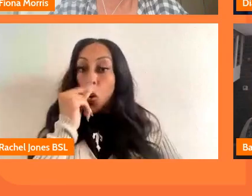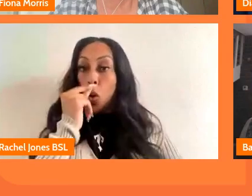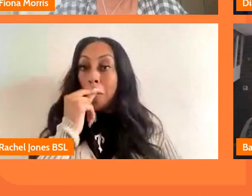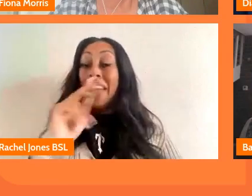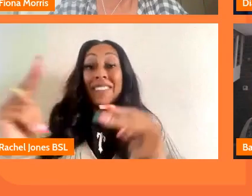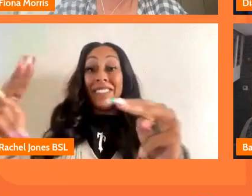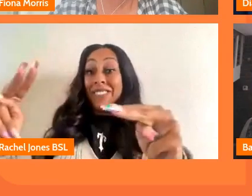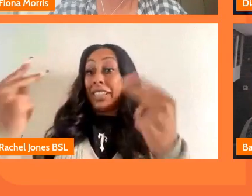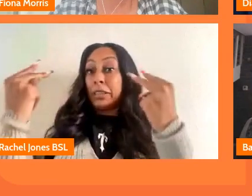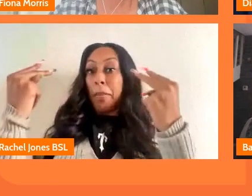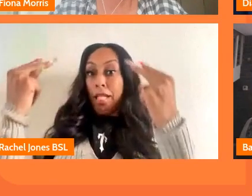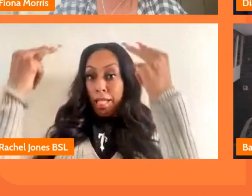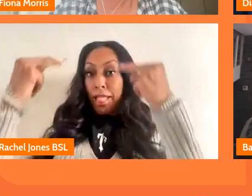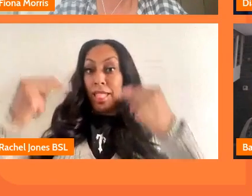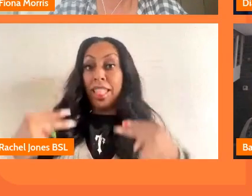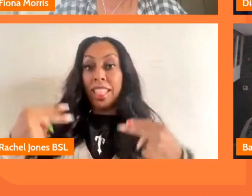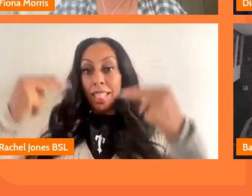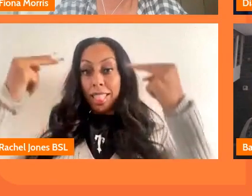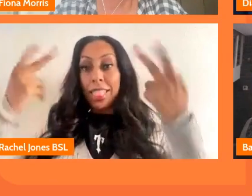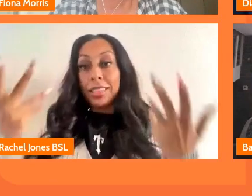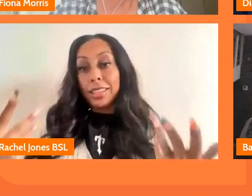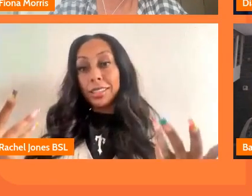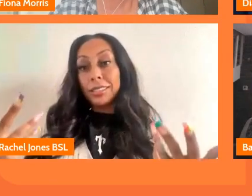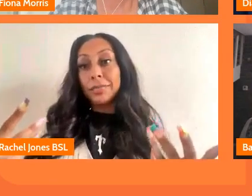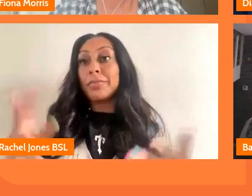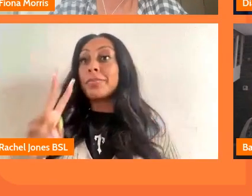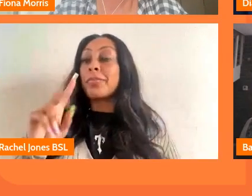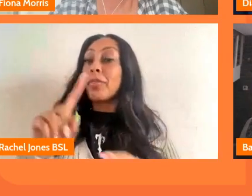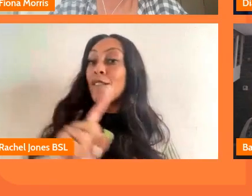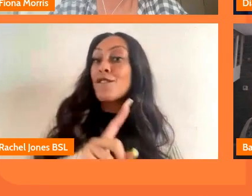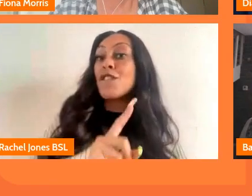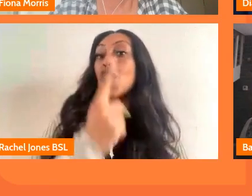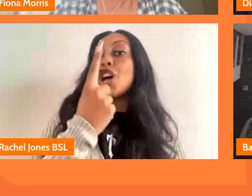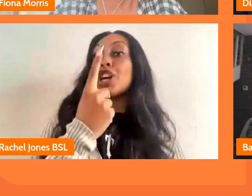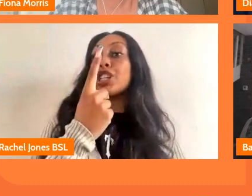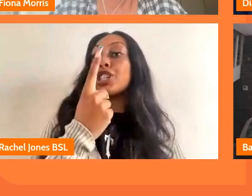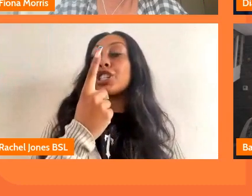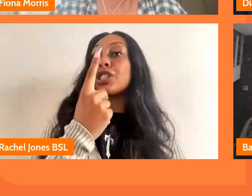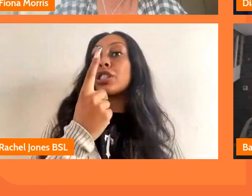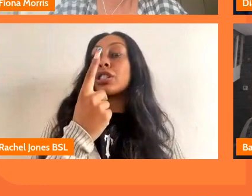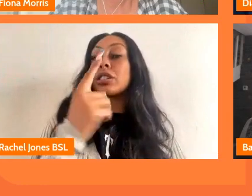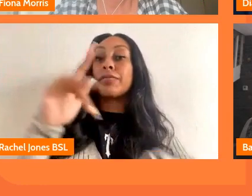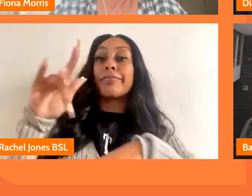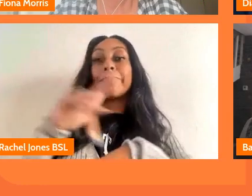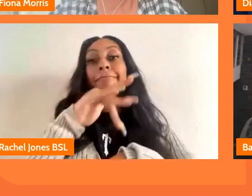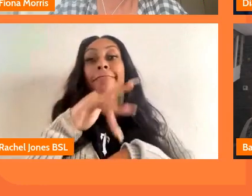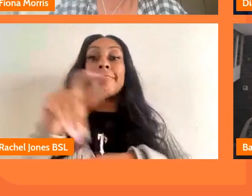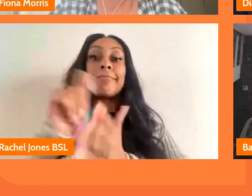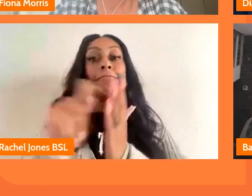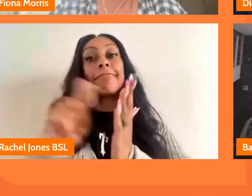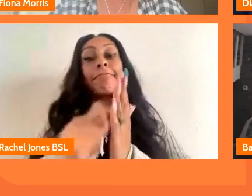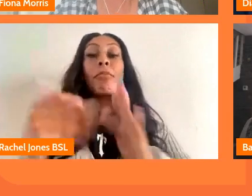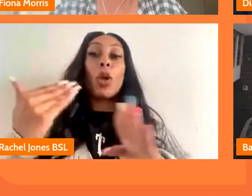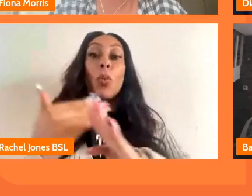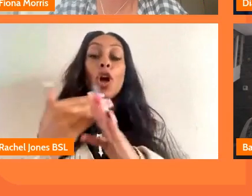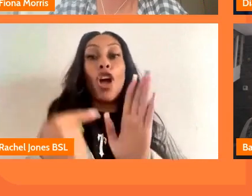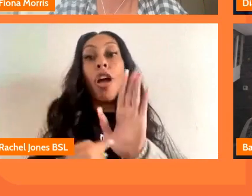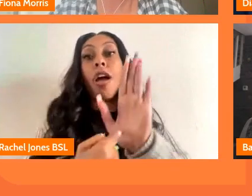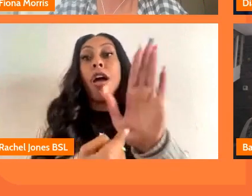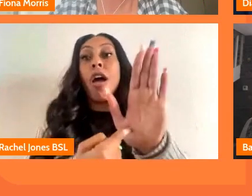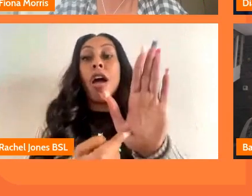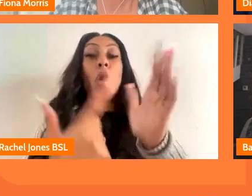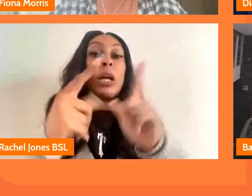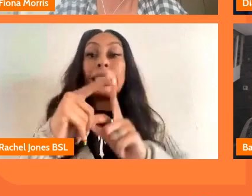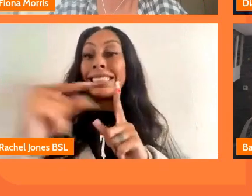you know so um to have had your first uh piece of work uh on a broadcast platform or a